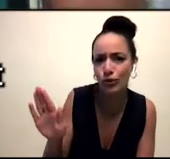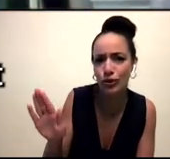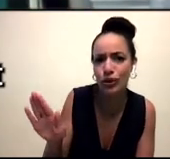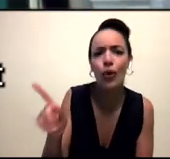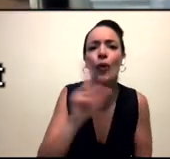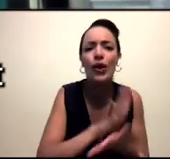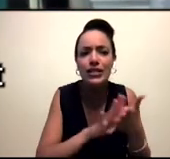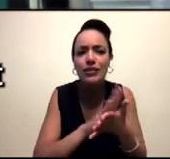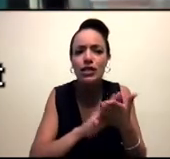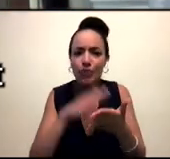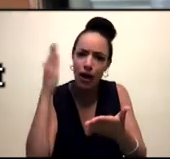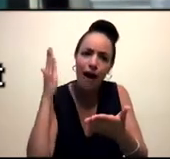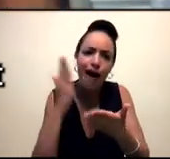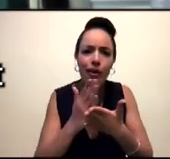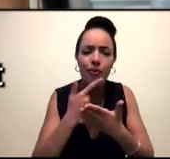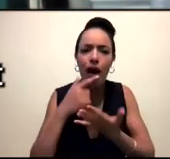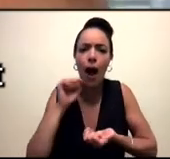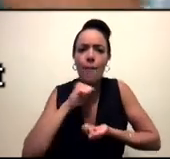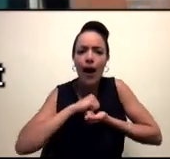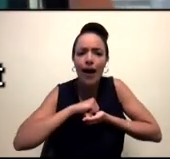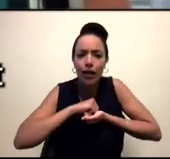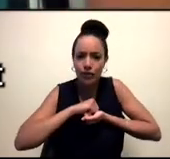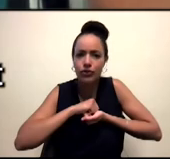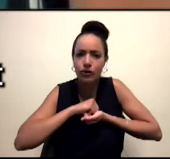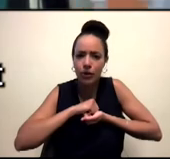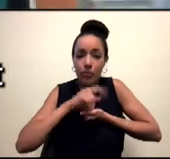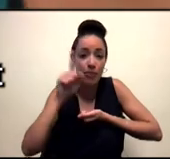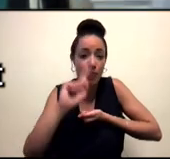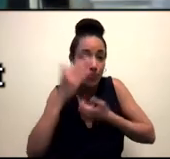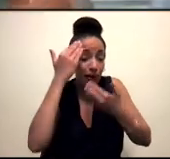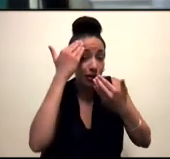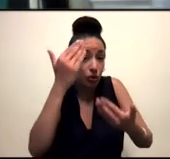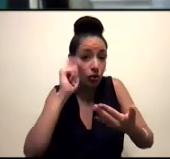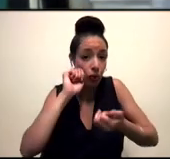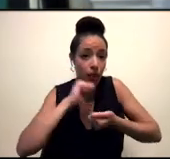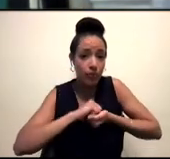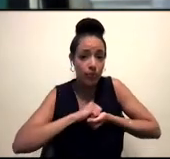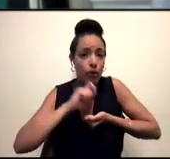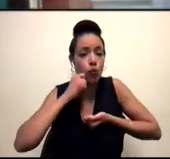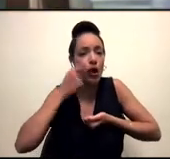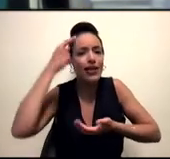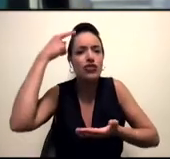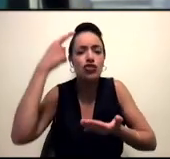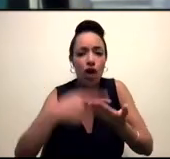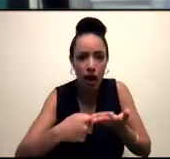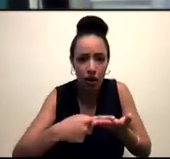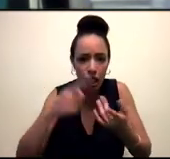like, actually I am held and I'm held by people I might not know, but will inshallah, make themselves known to me as I need them and as they